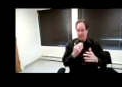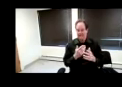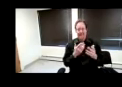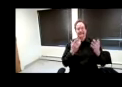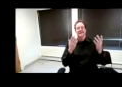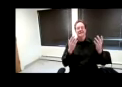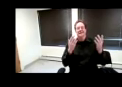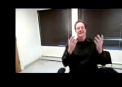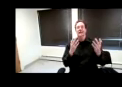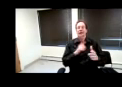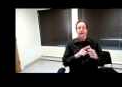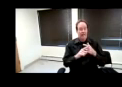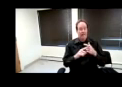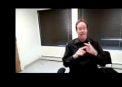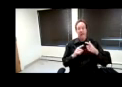And then,